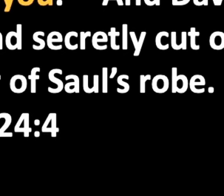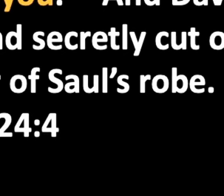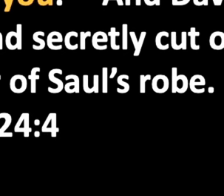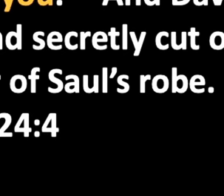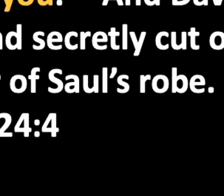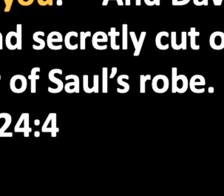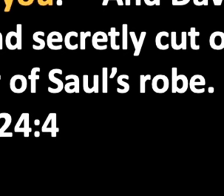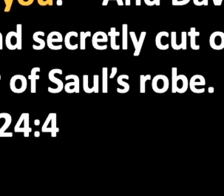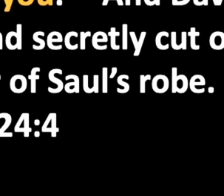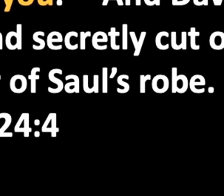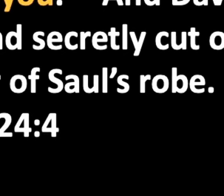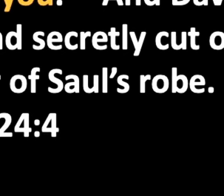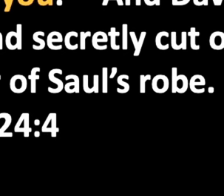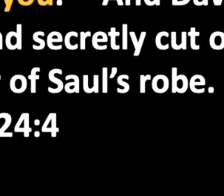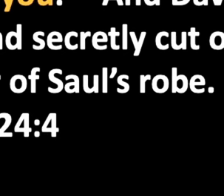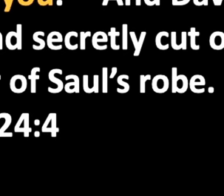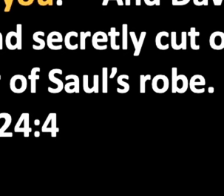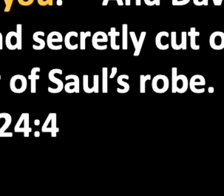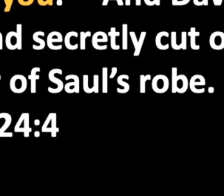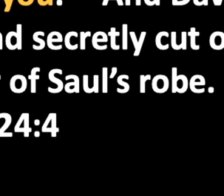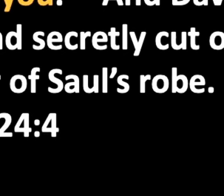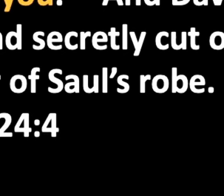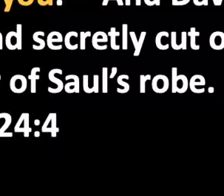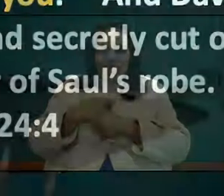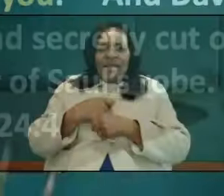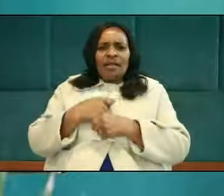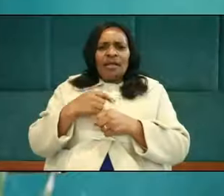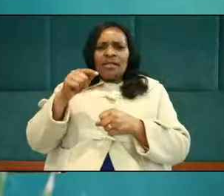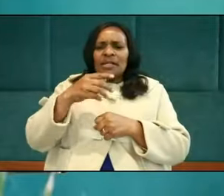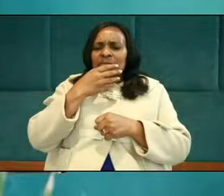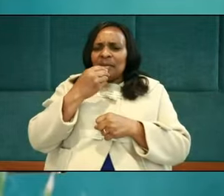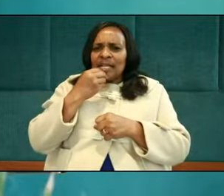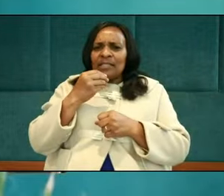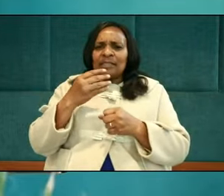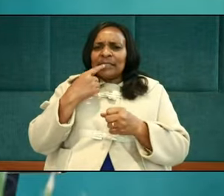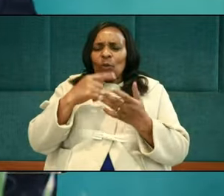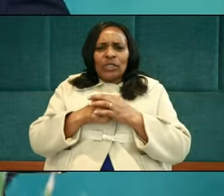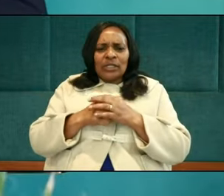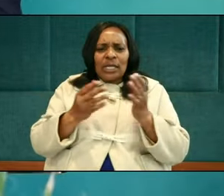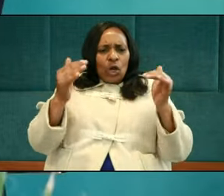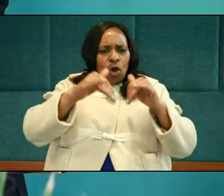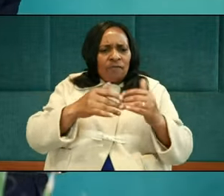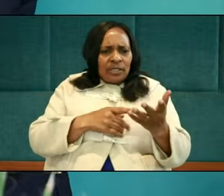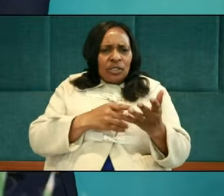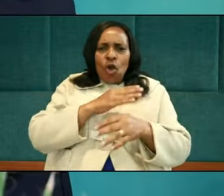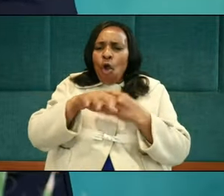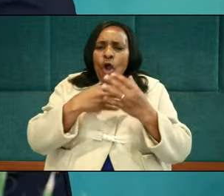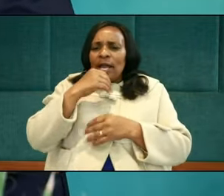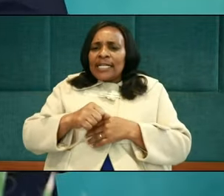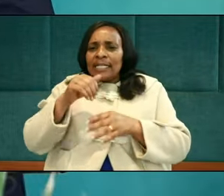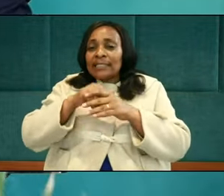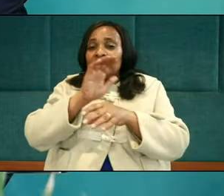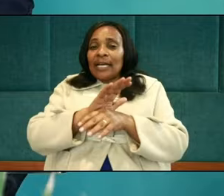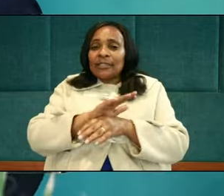as it seems good to do. David's men sound like some pastors in a conference. Or some elders in